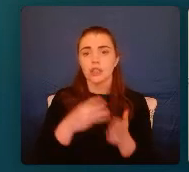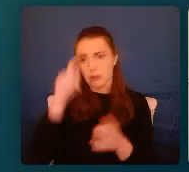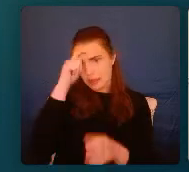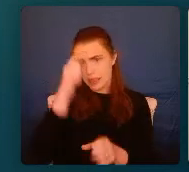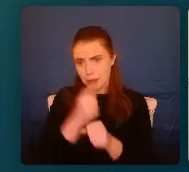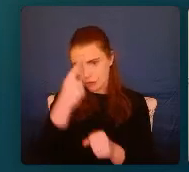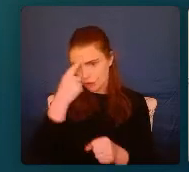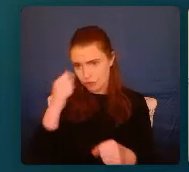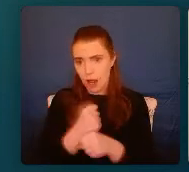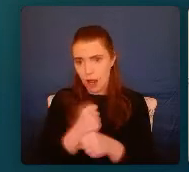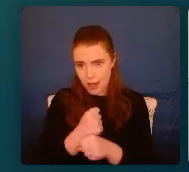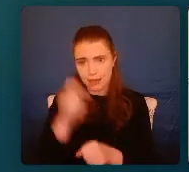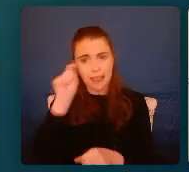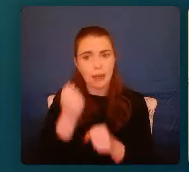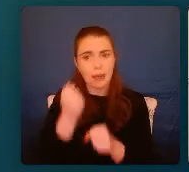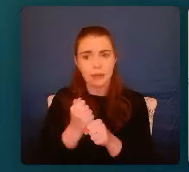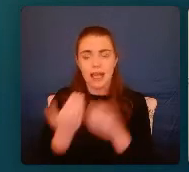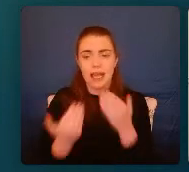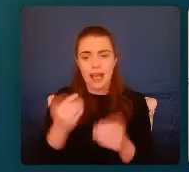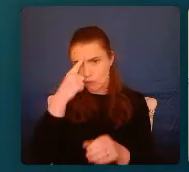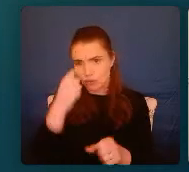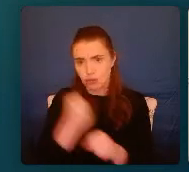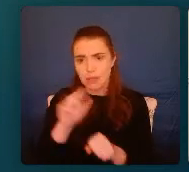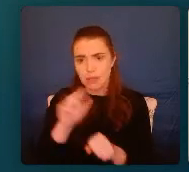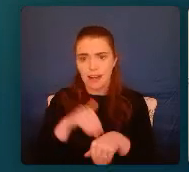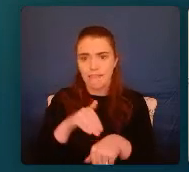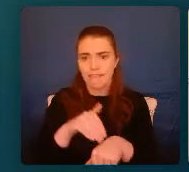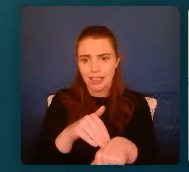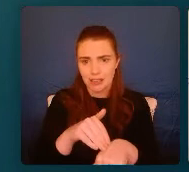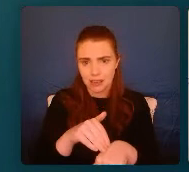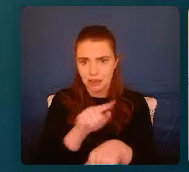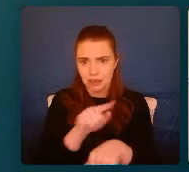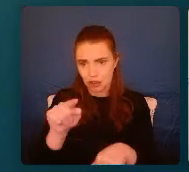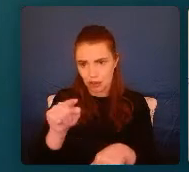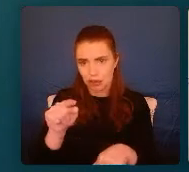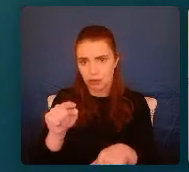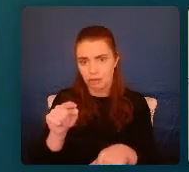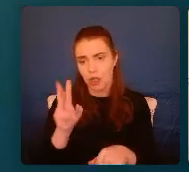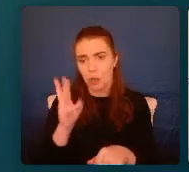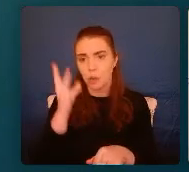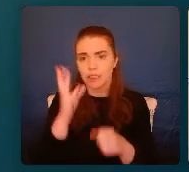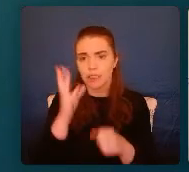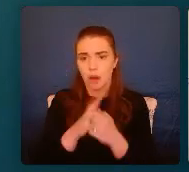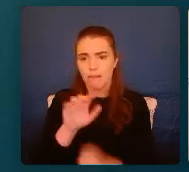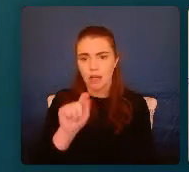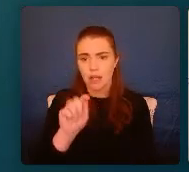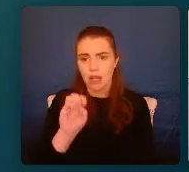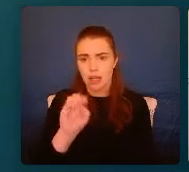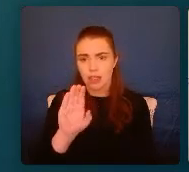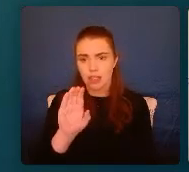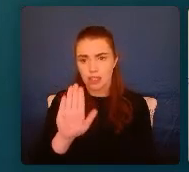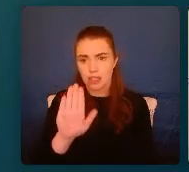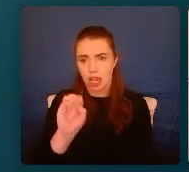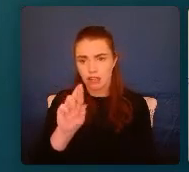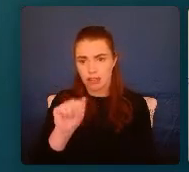the experience of trauma can affect your window of tolerance. So the window of tolerance for most people, we would hope,